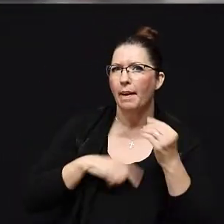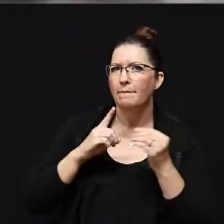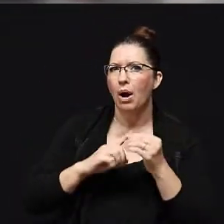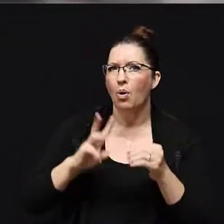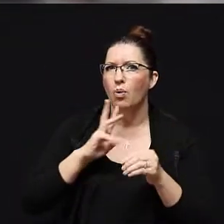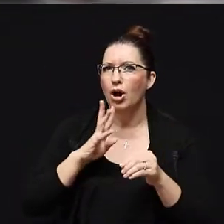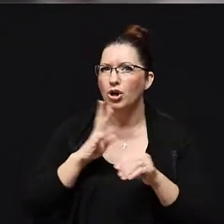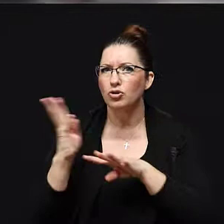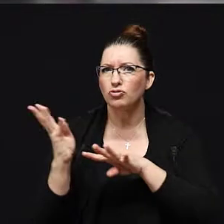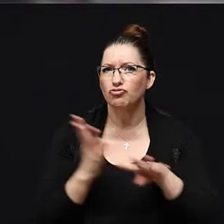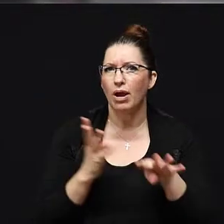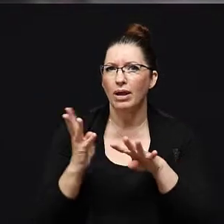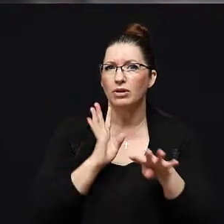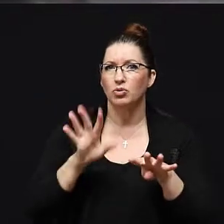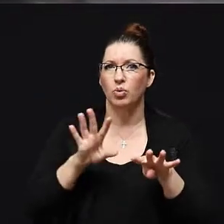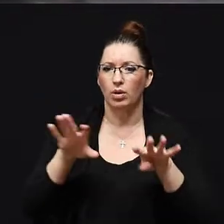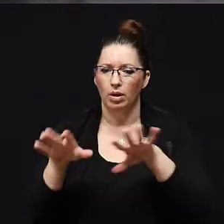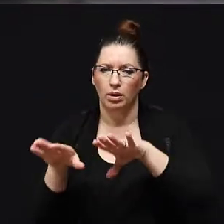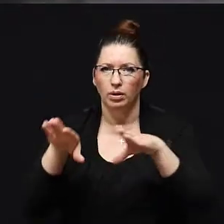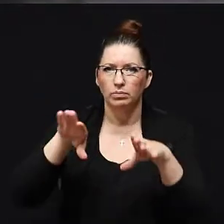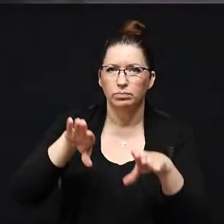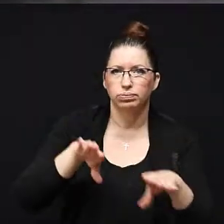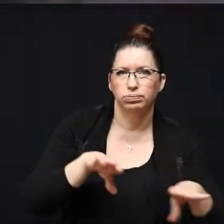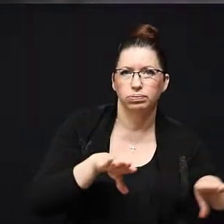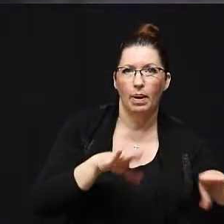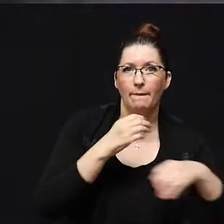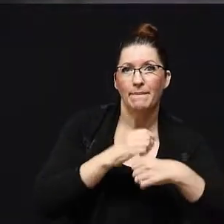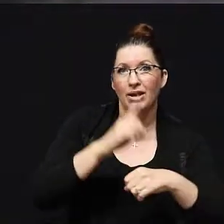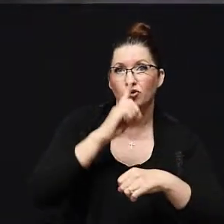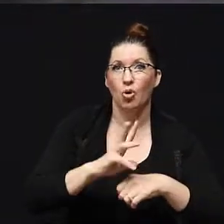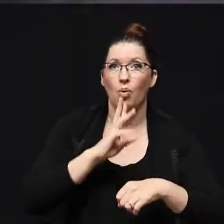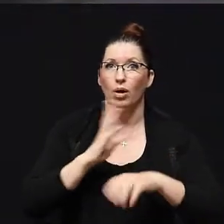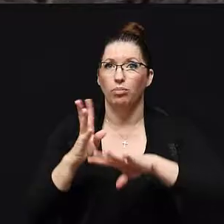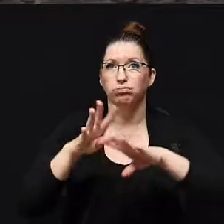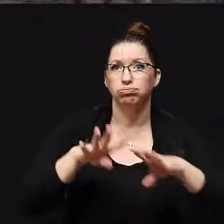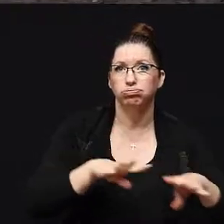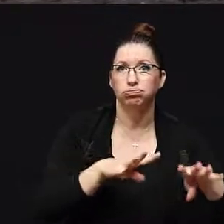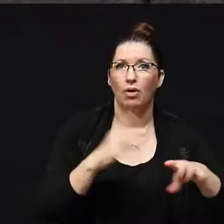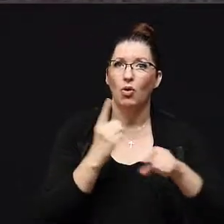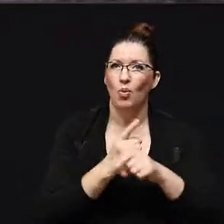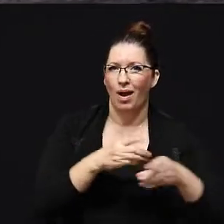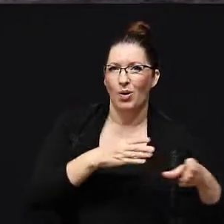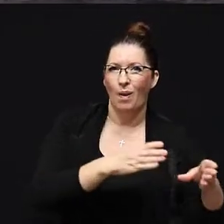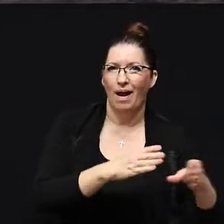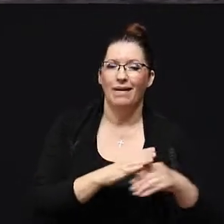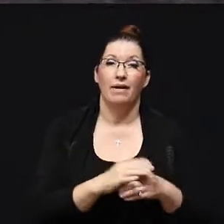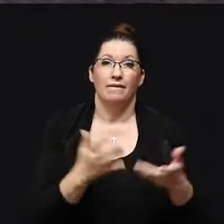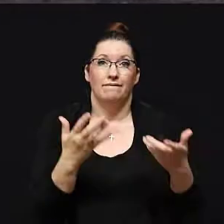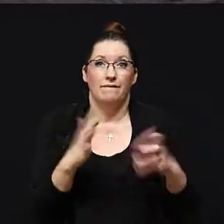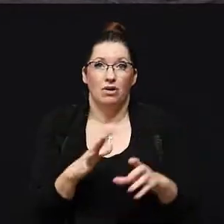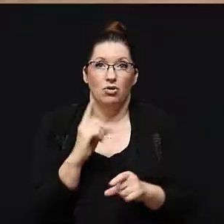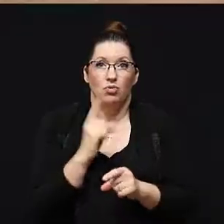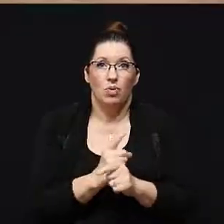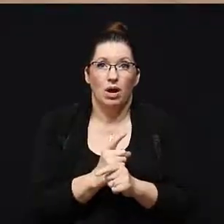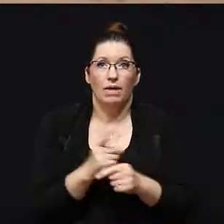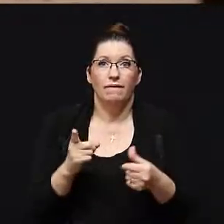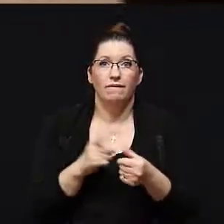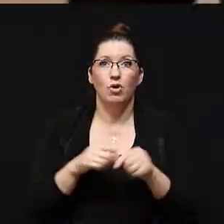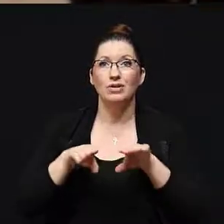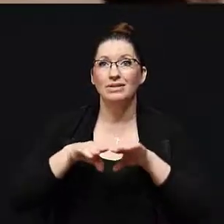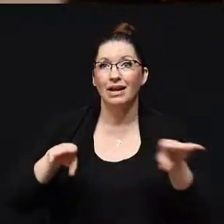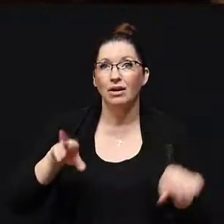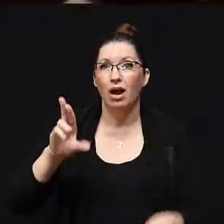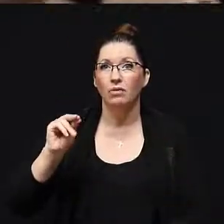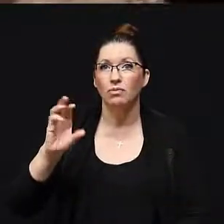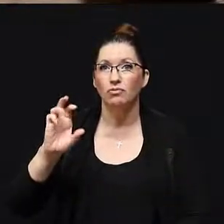and we're going to sculpt the yard so that the water runs in the proper direction. Once we've done that correctly, then we're going to go into our first layer of rock.